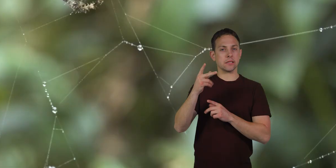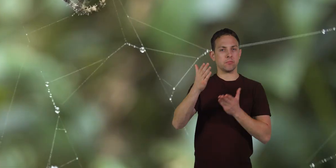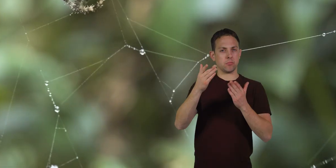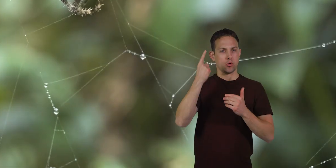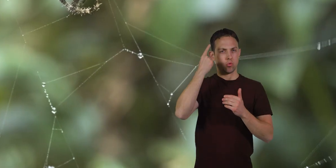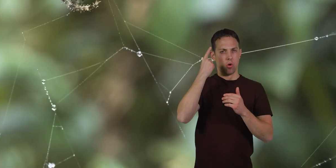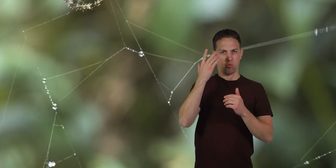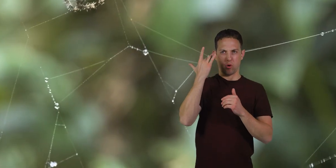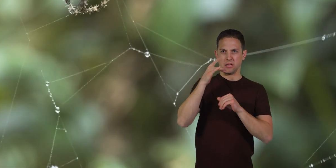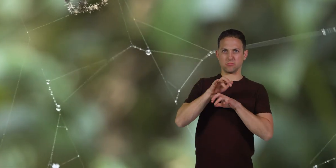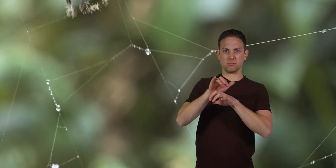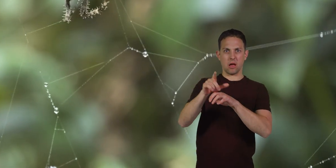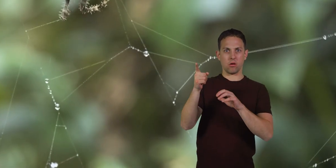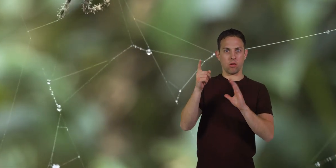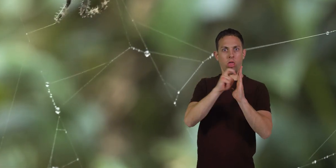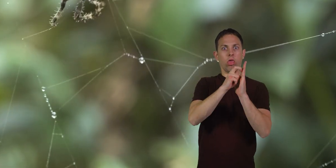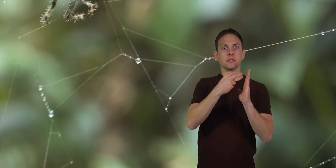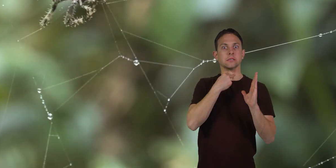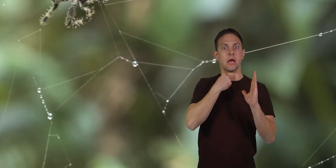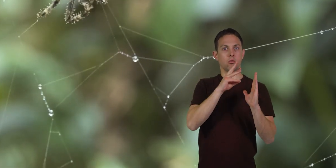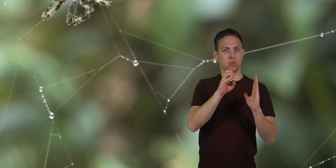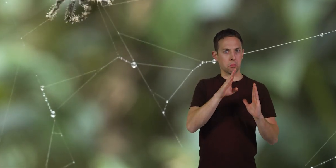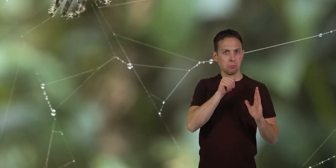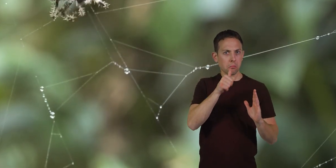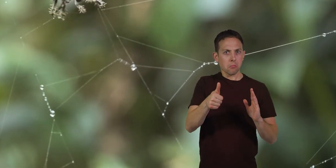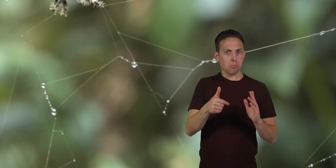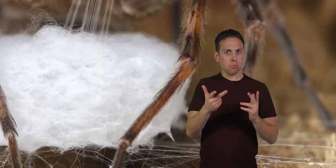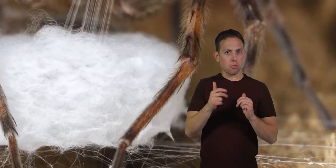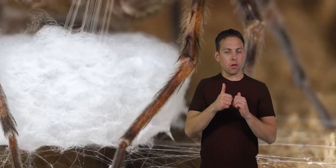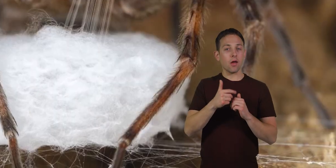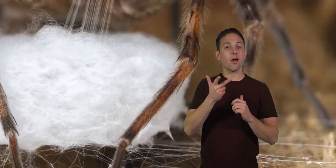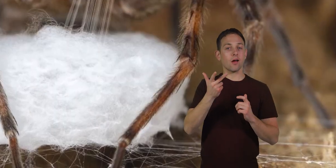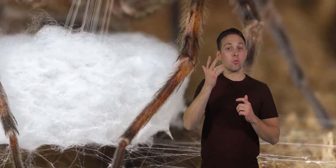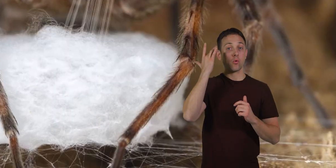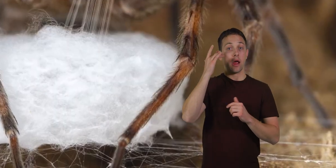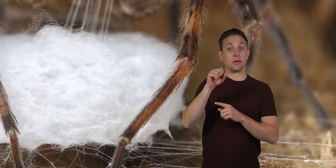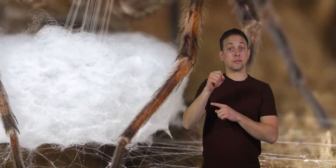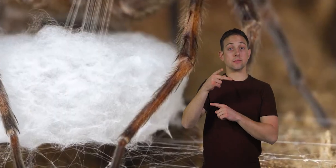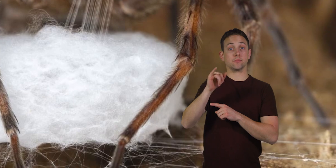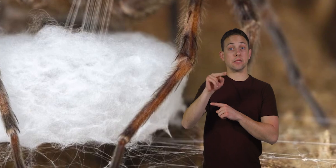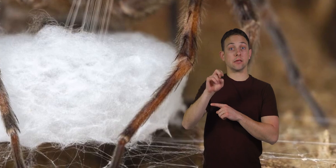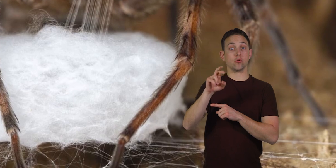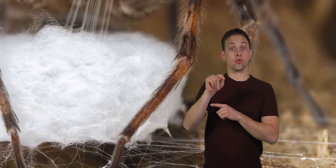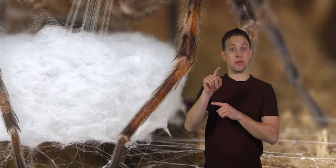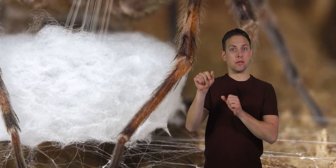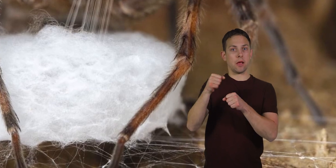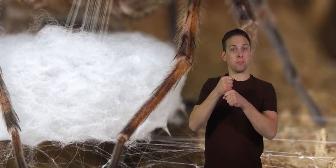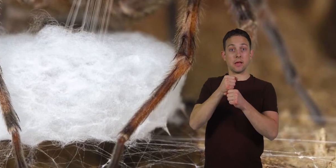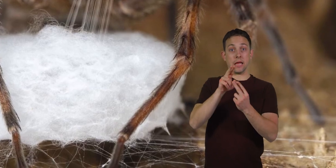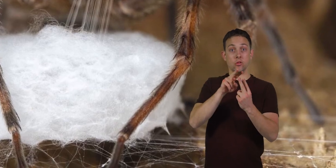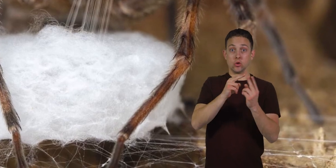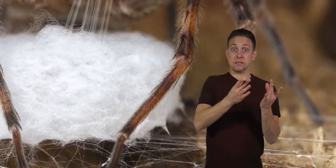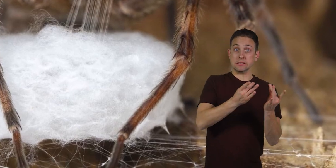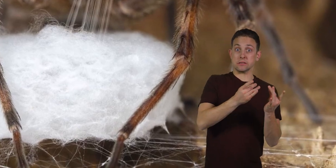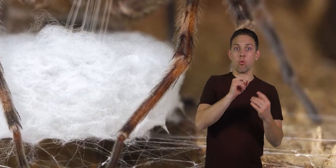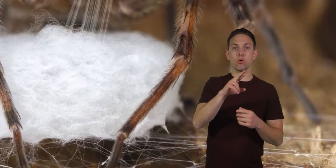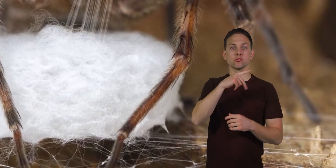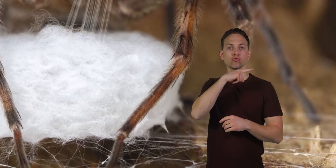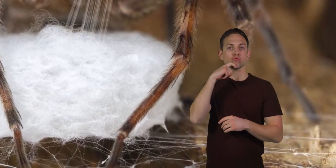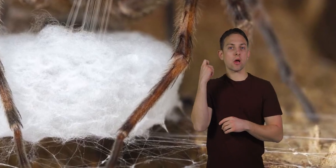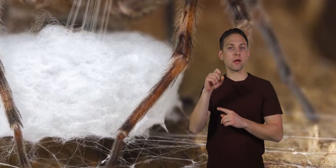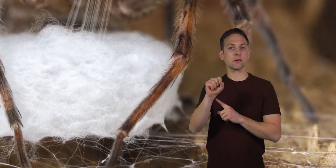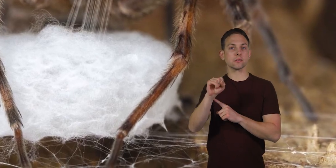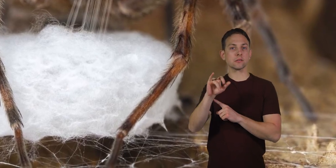wondered why a spider doesn't get stuck in their own web? That is because the spinneret can make either sticky